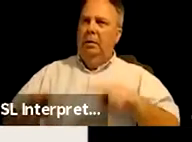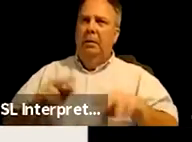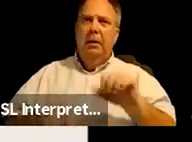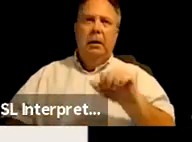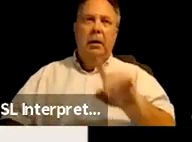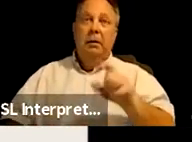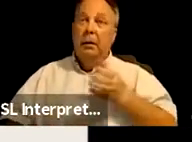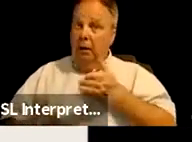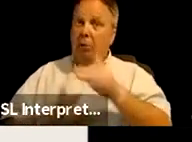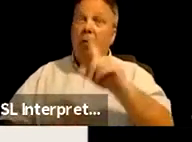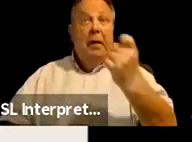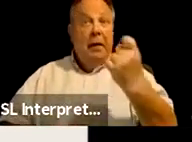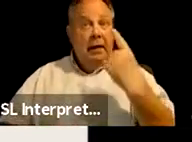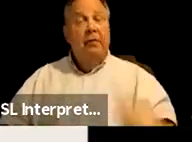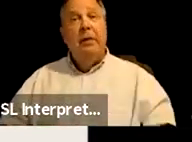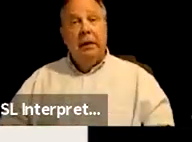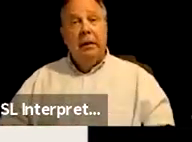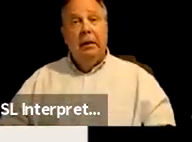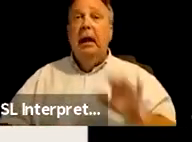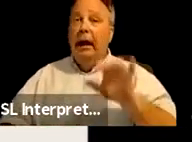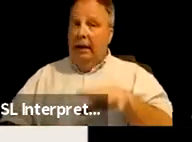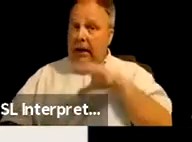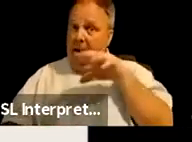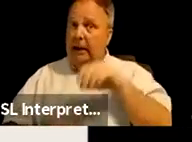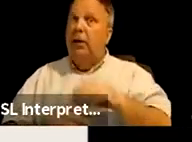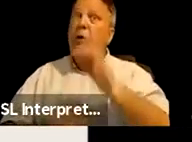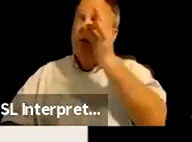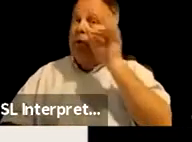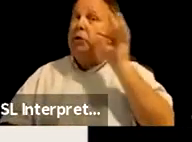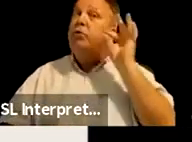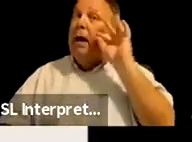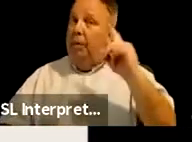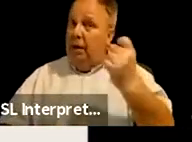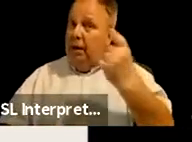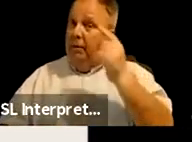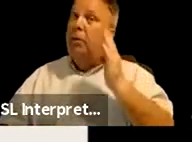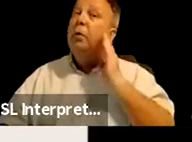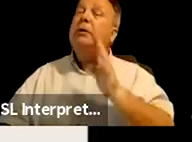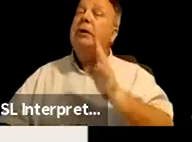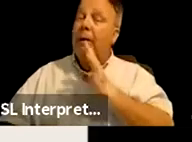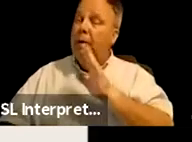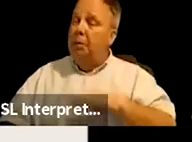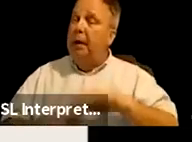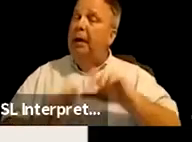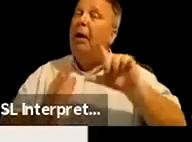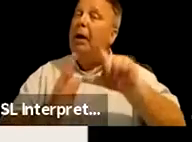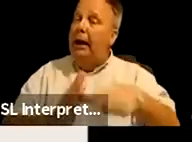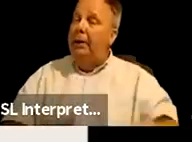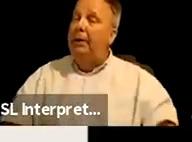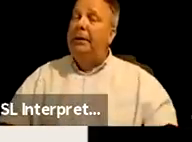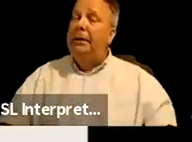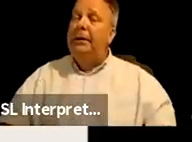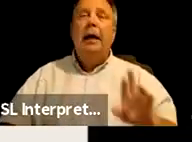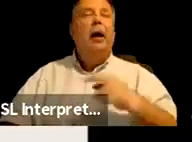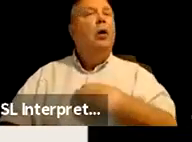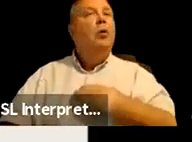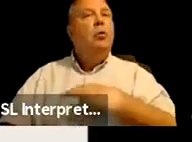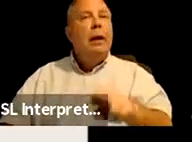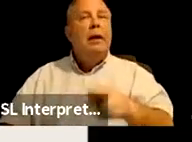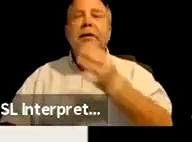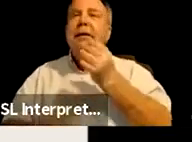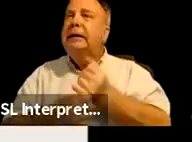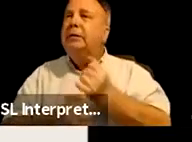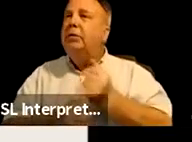the government and that includes tribal government, which I will speak on later. Um, religious institutions